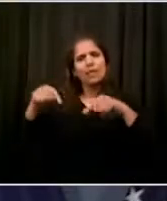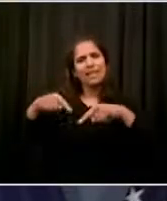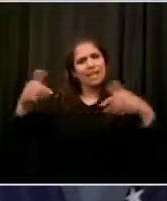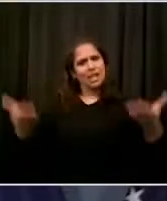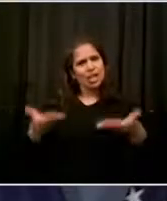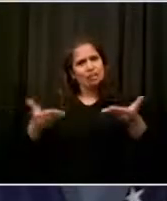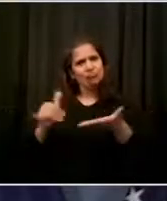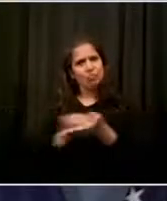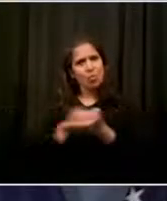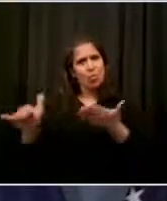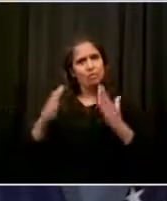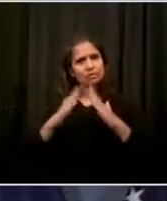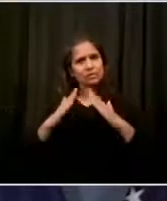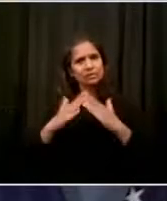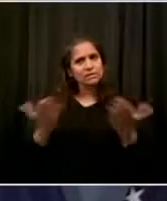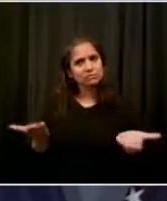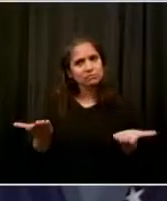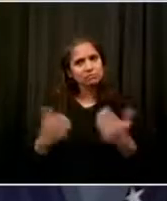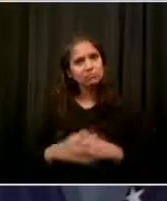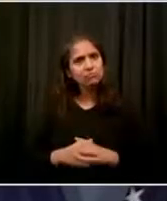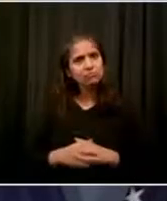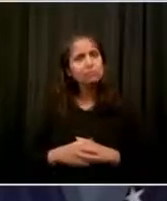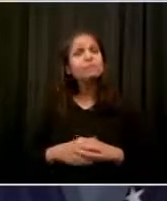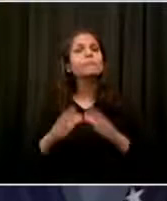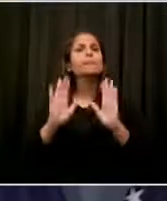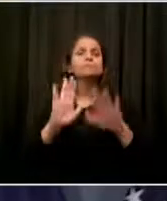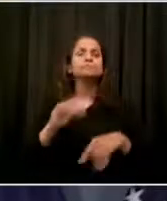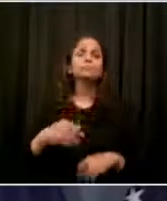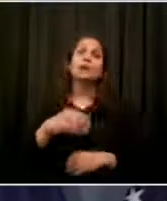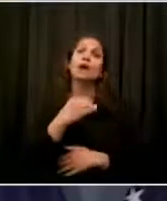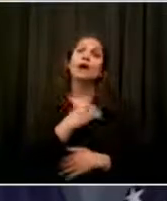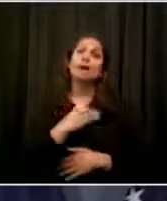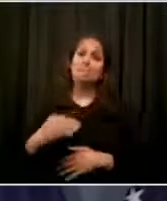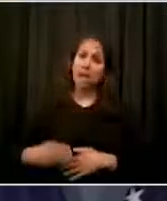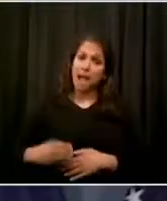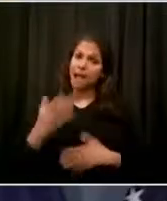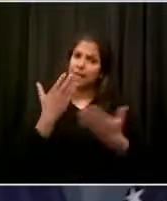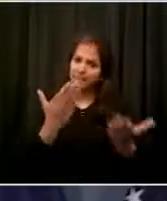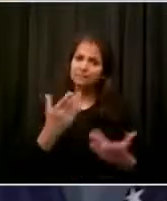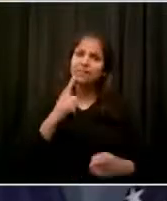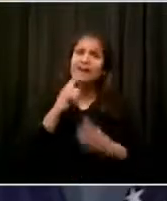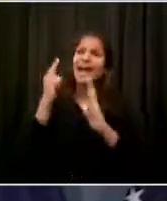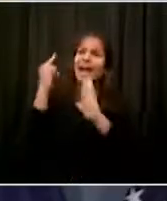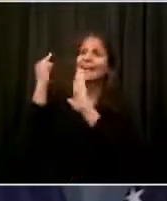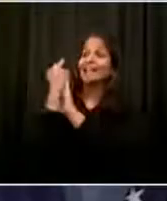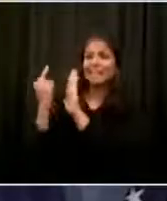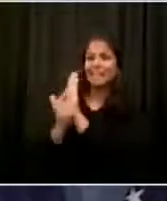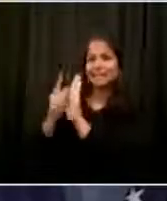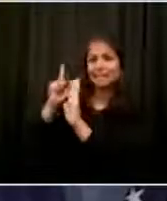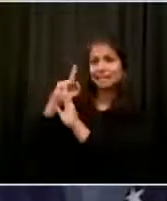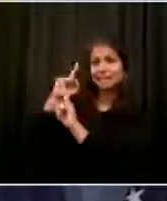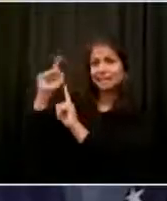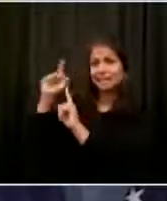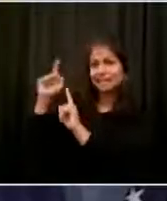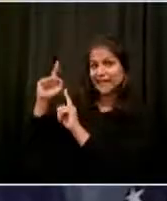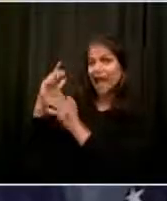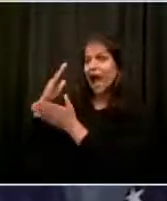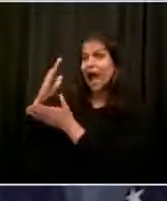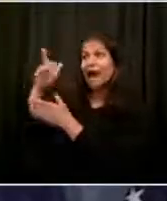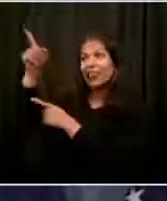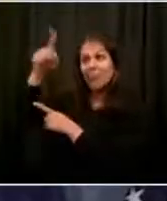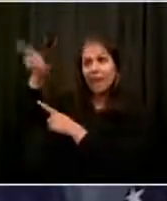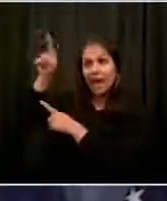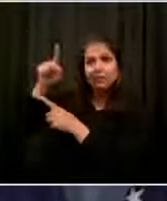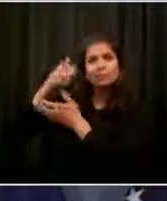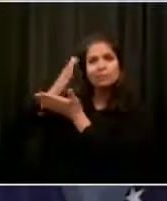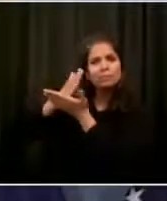by the end of June? Yes. Yes. We need to provide those answers on that timeline. So that means over the next week or 10